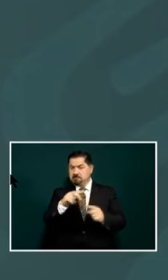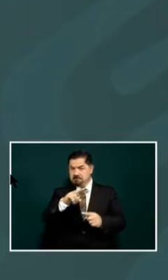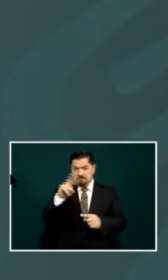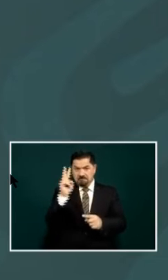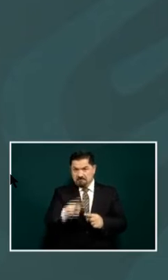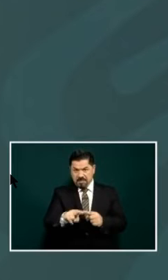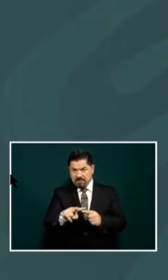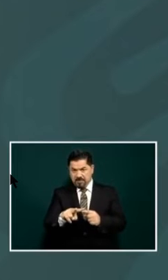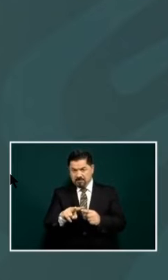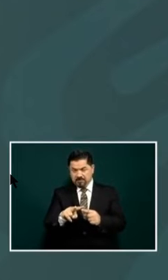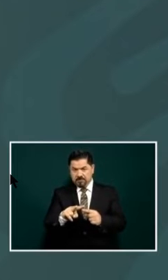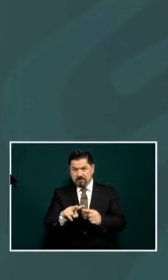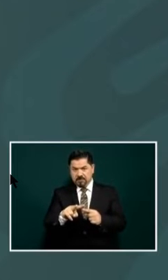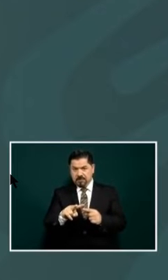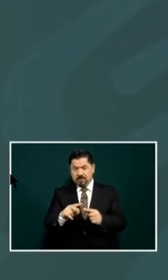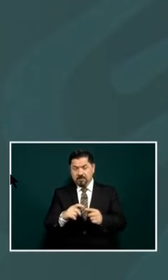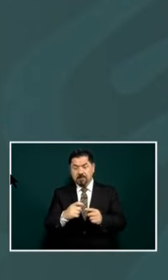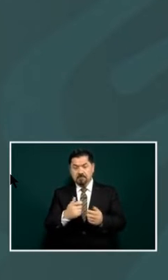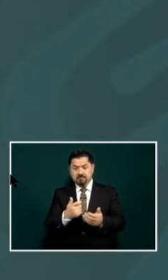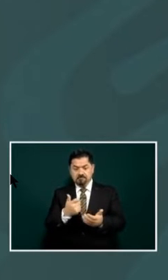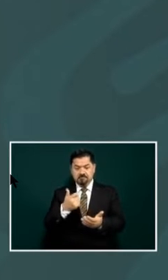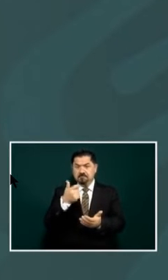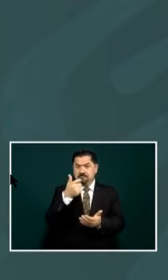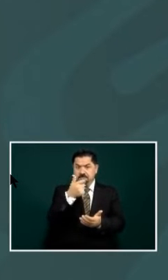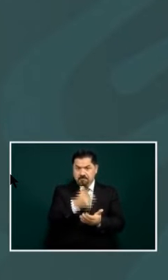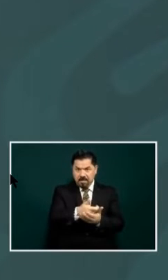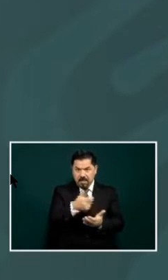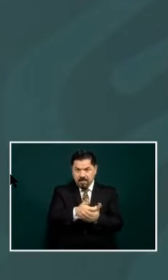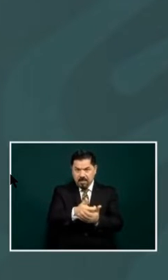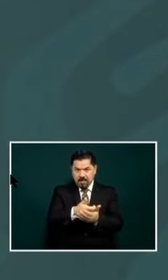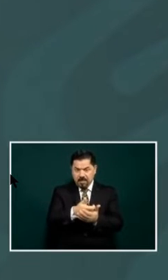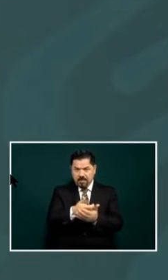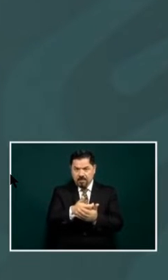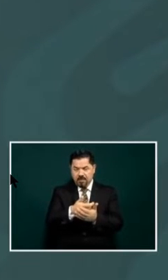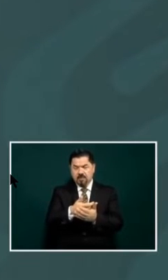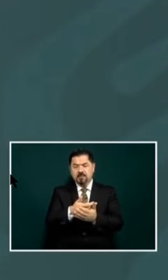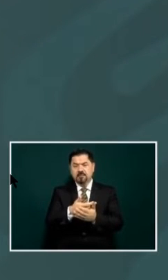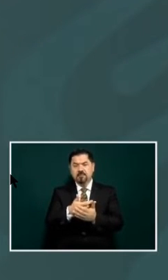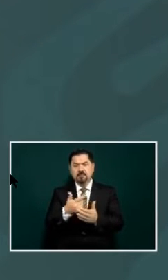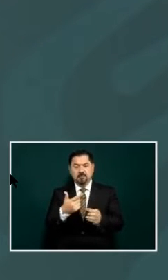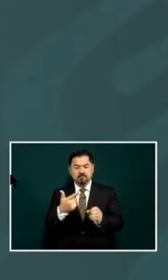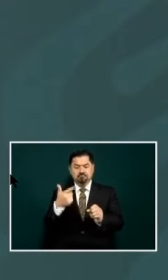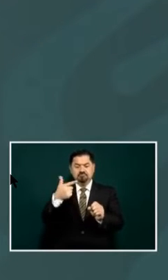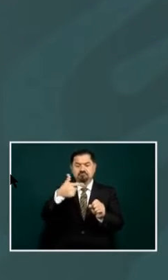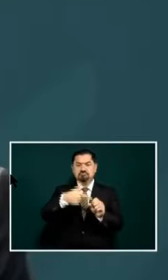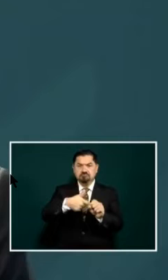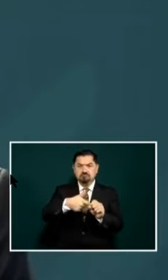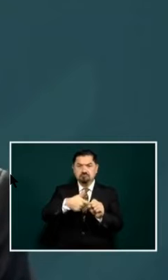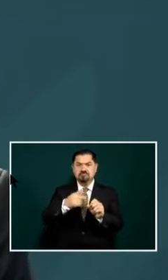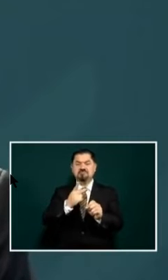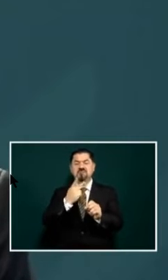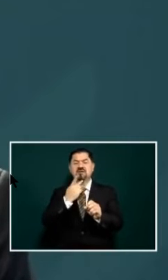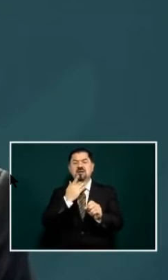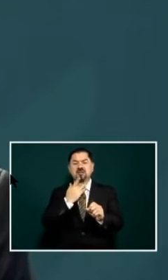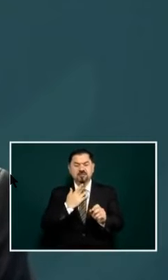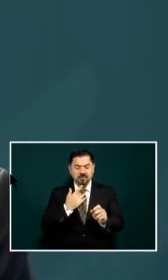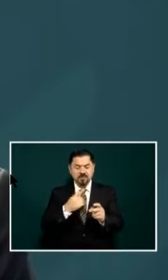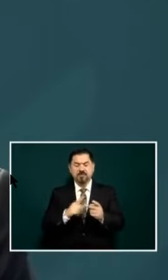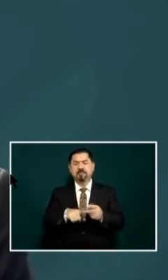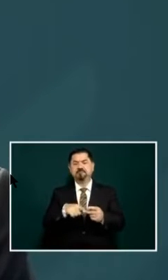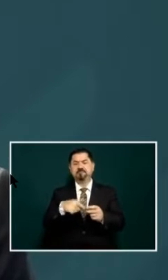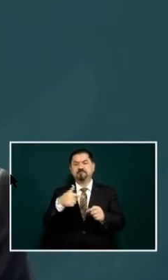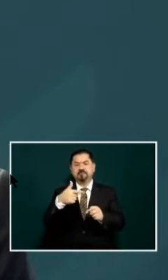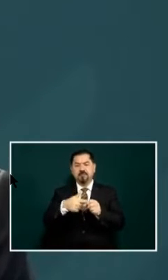in the prices of combustibles in